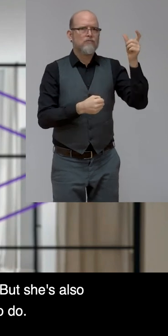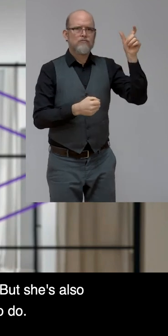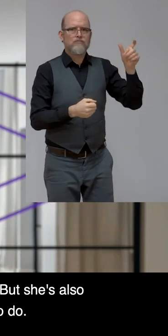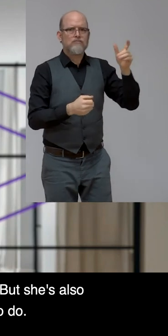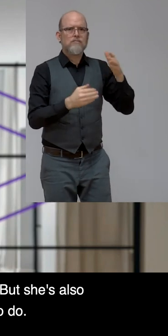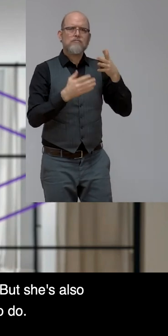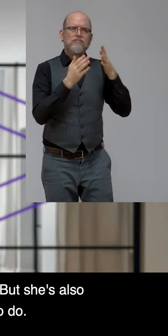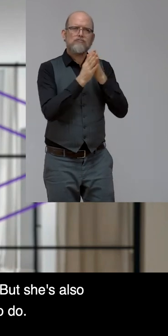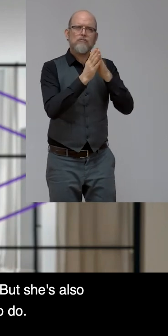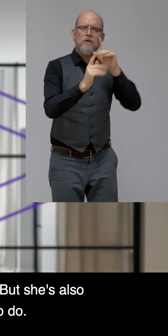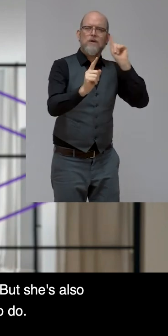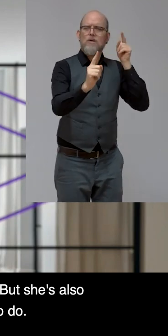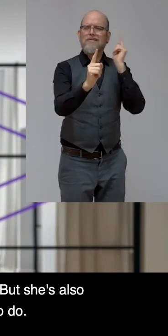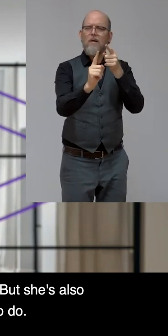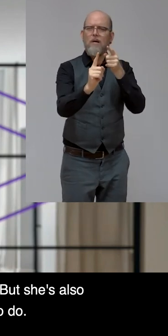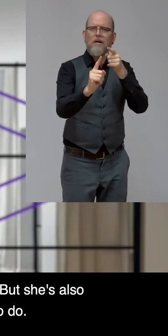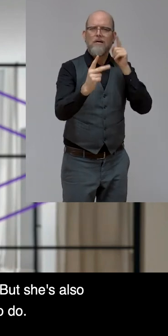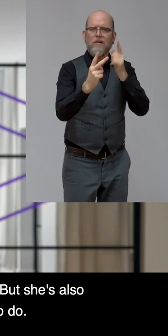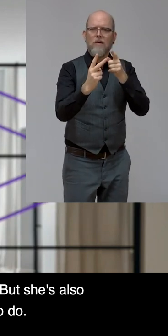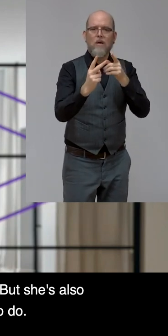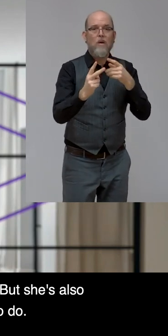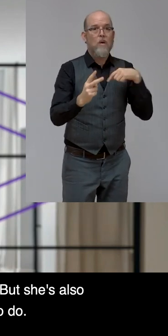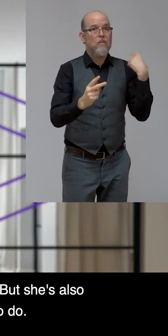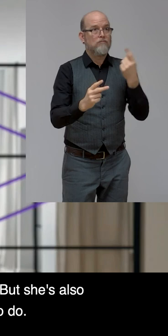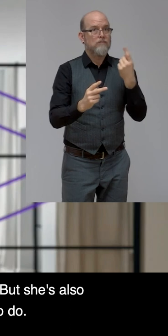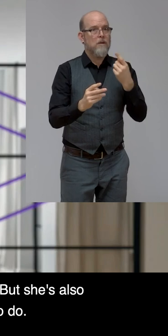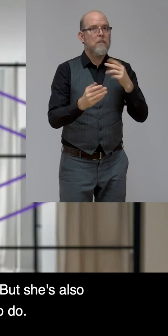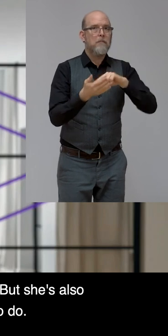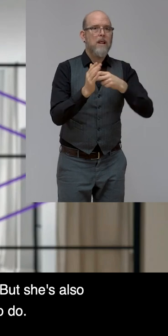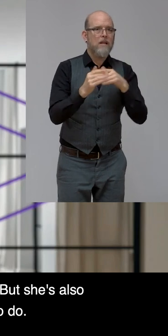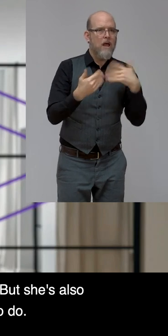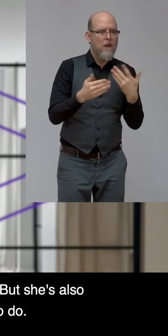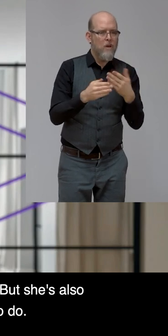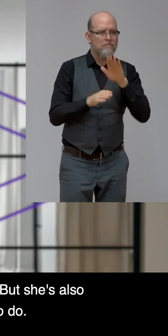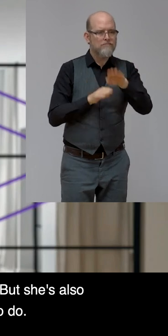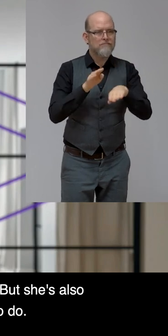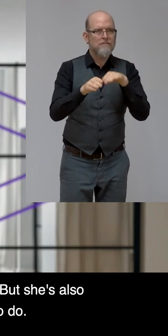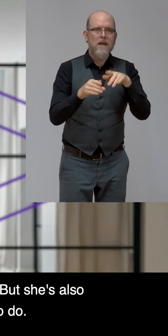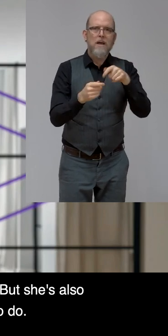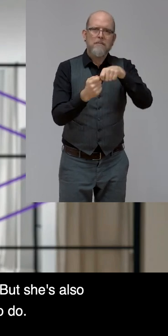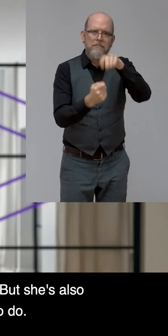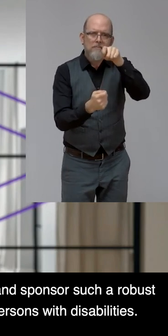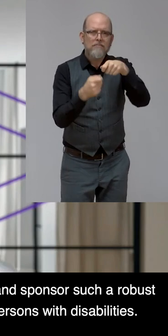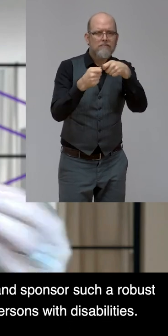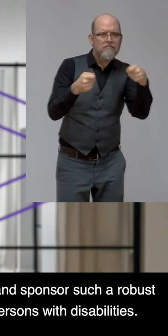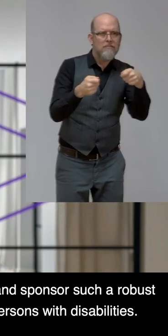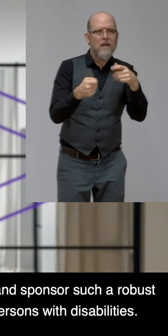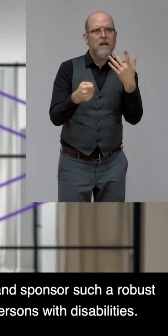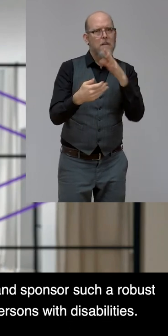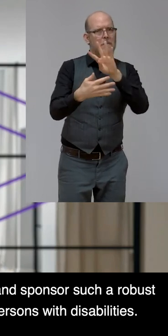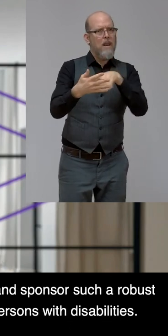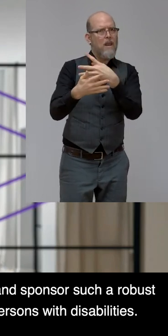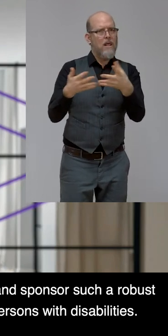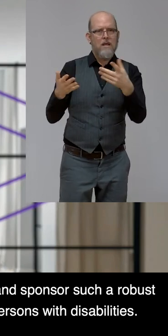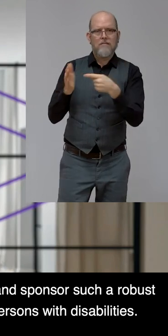how we plan to measure our progress. But she's also acknowledging that we have so much more to do. And again, I